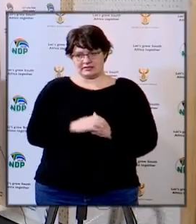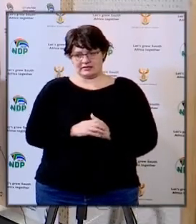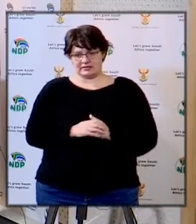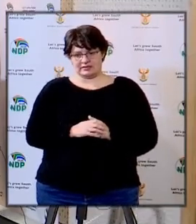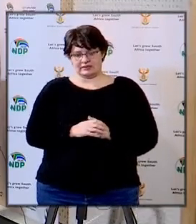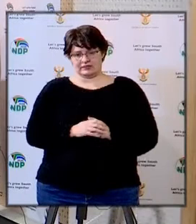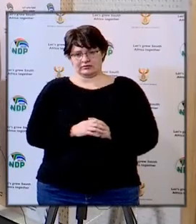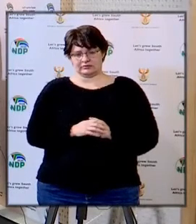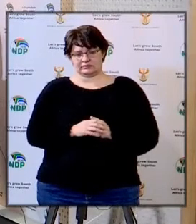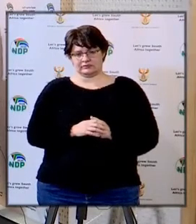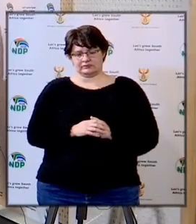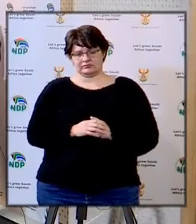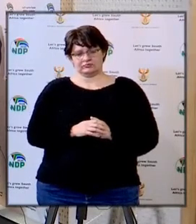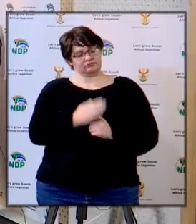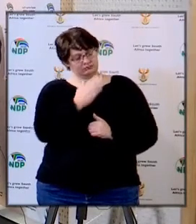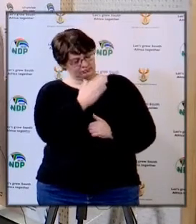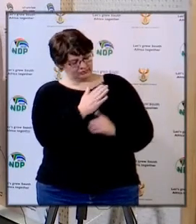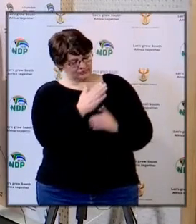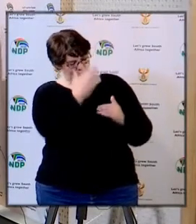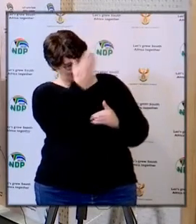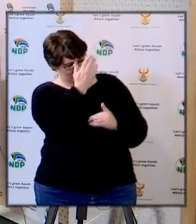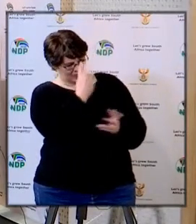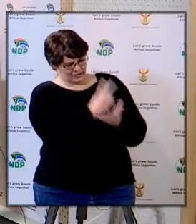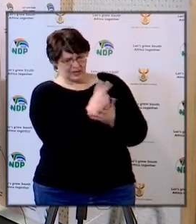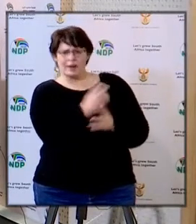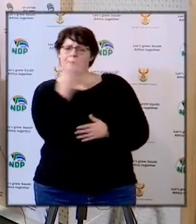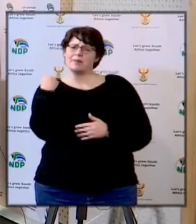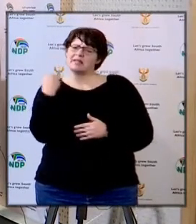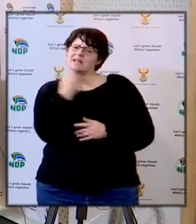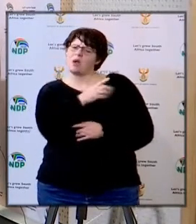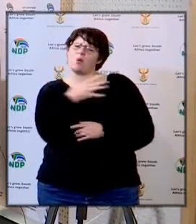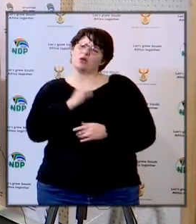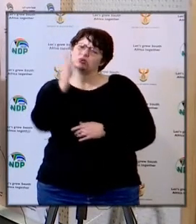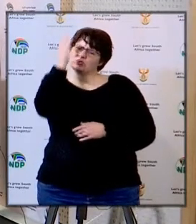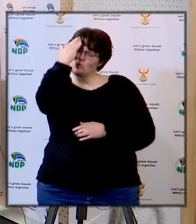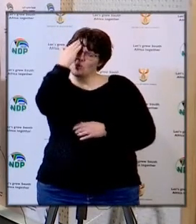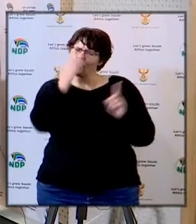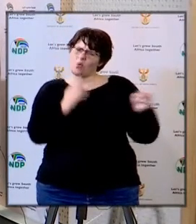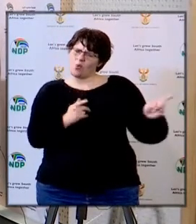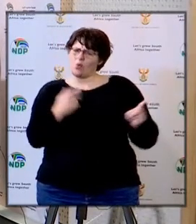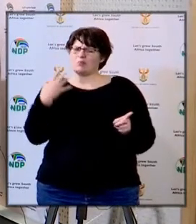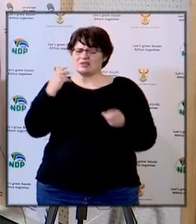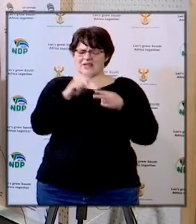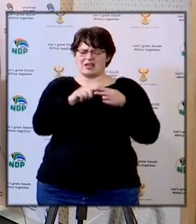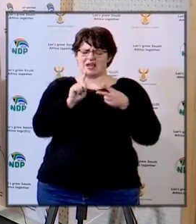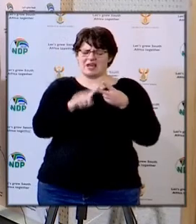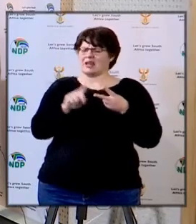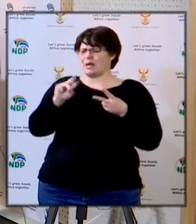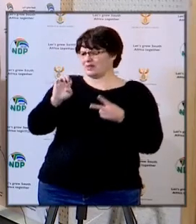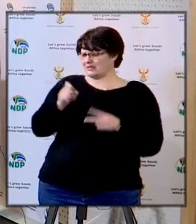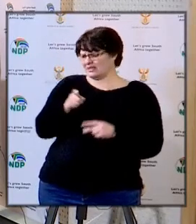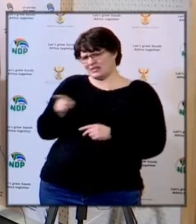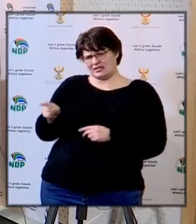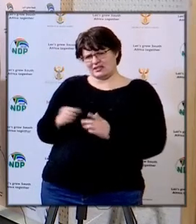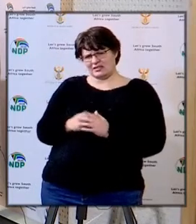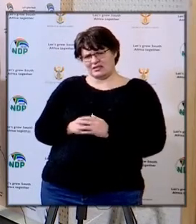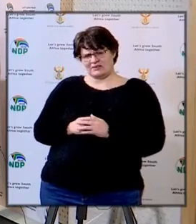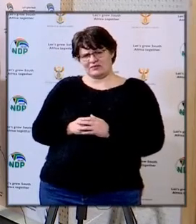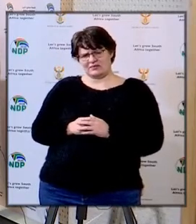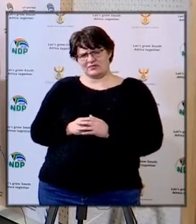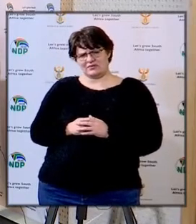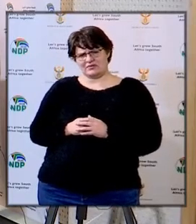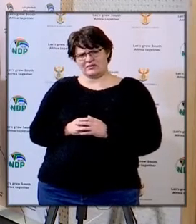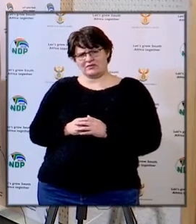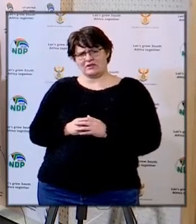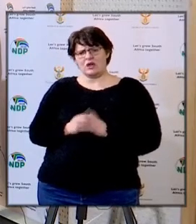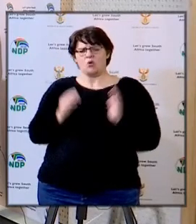good afternoon again okay minister I just want to know and from the MEC there's been the issue around human